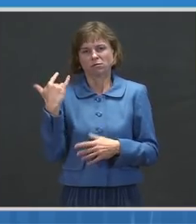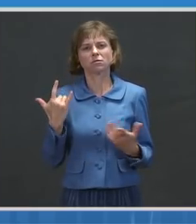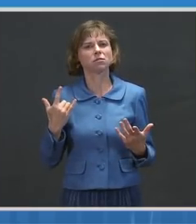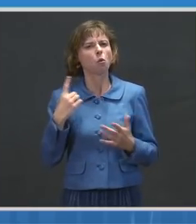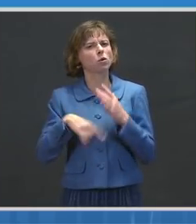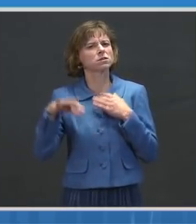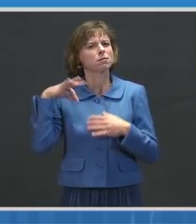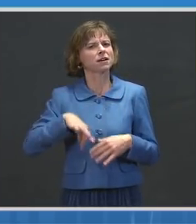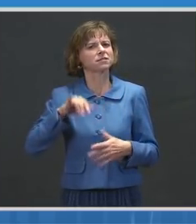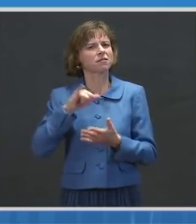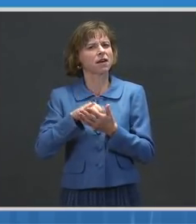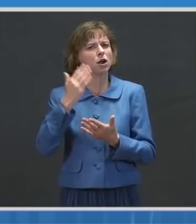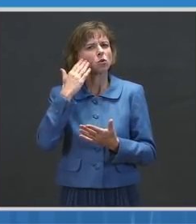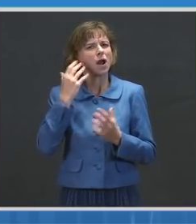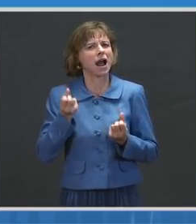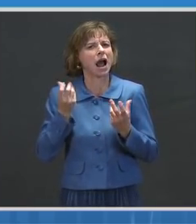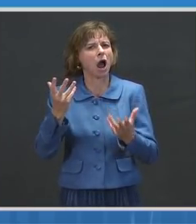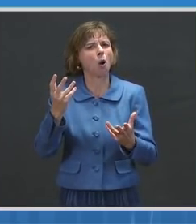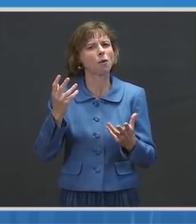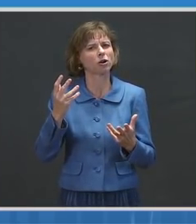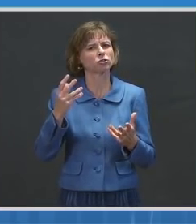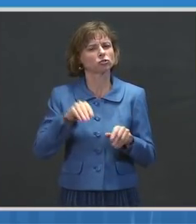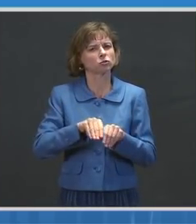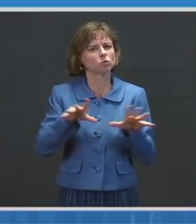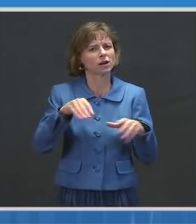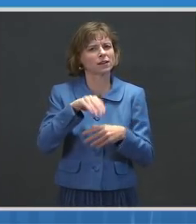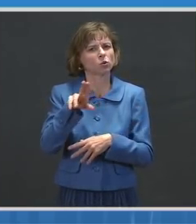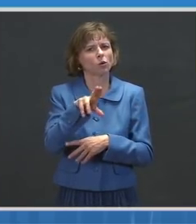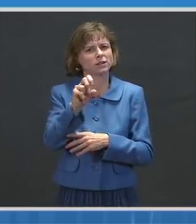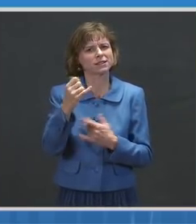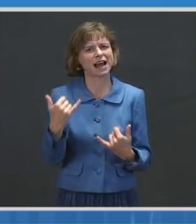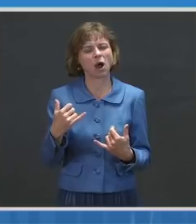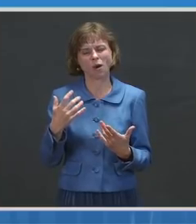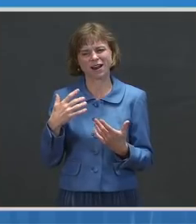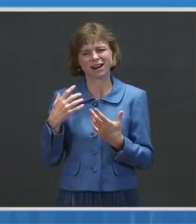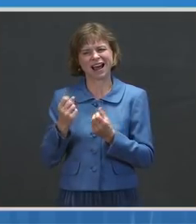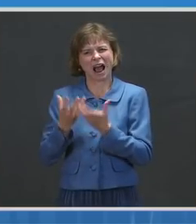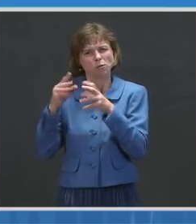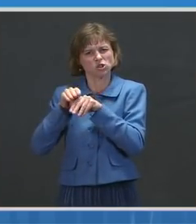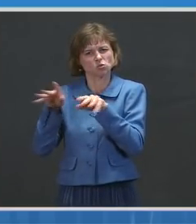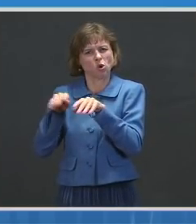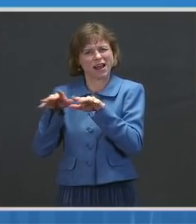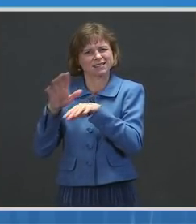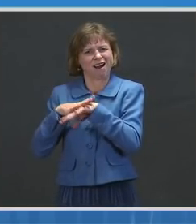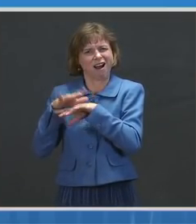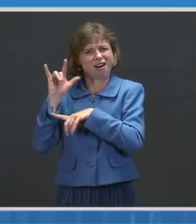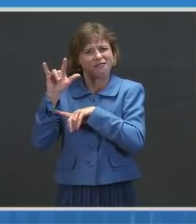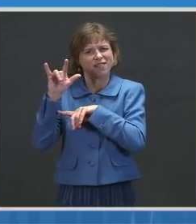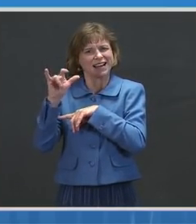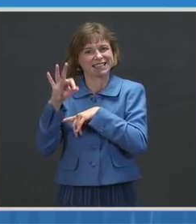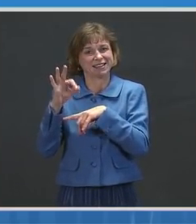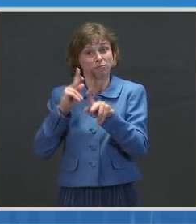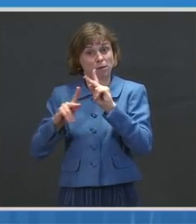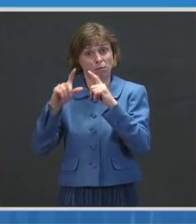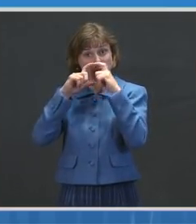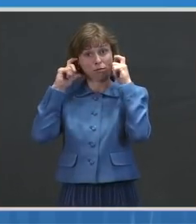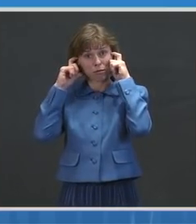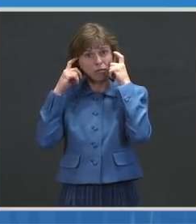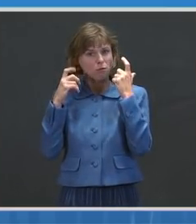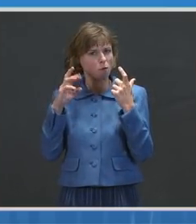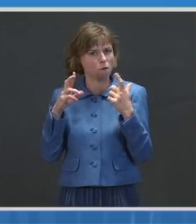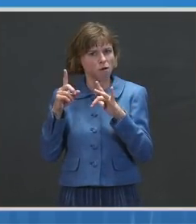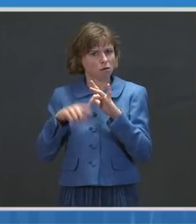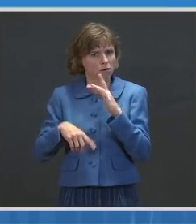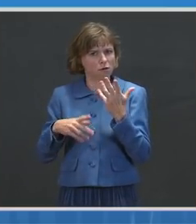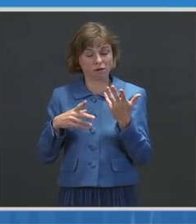.S. right now, and the data on how much it spreads on flights when everyone is wearing a mask, or the lack of, I guess? Would there be benefits to that